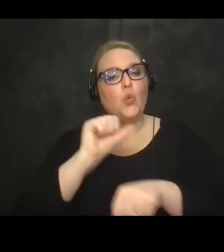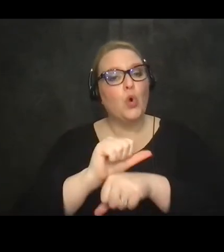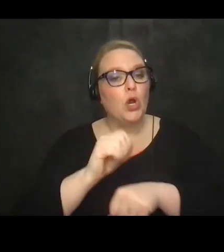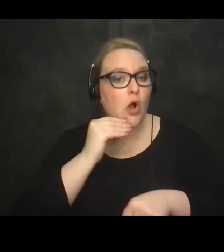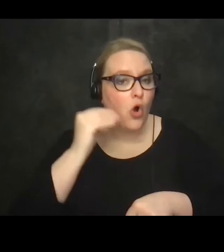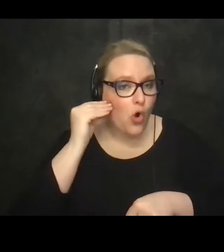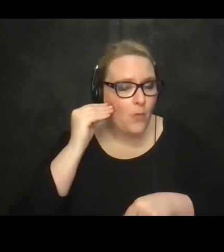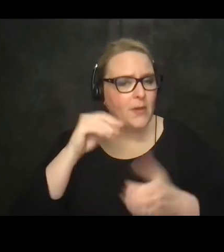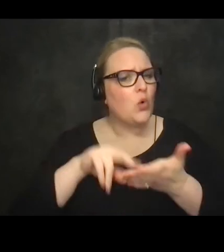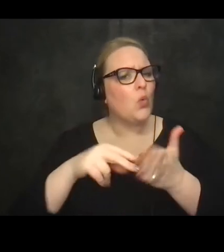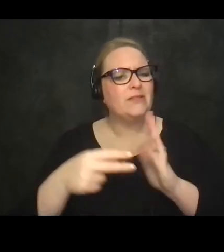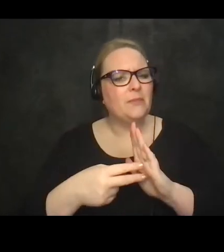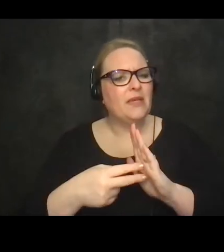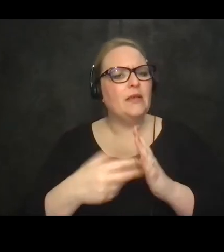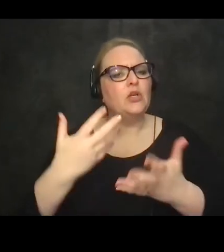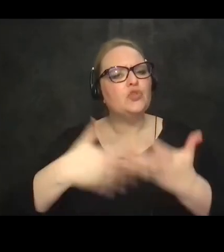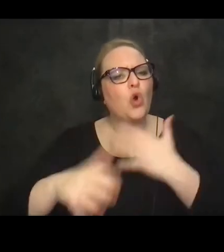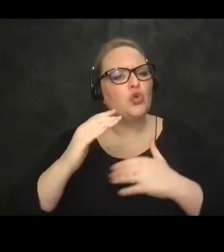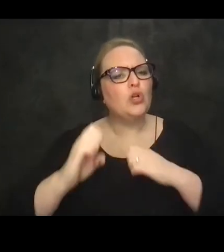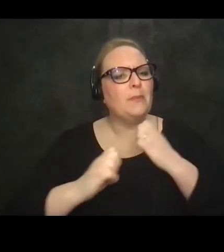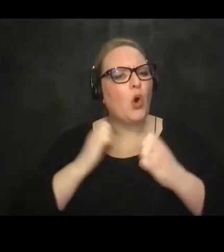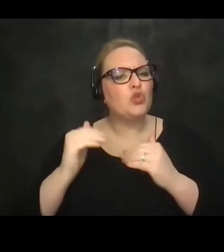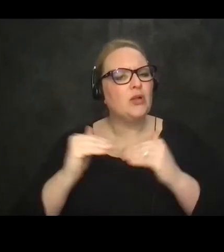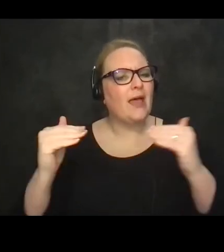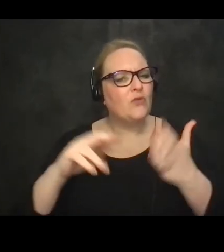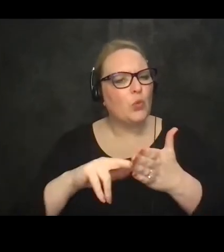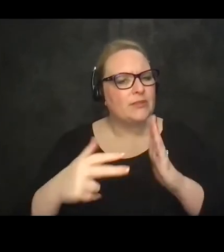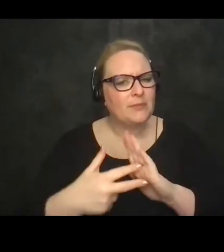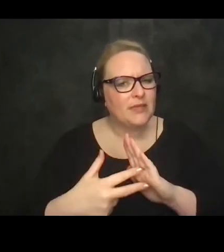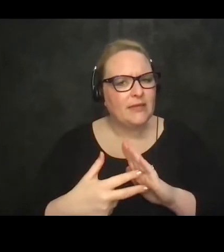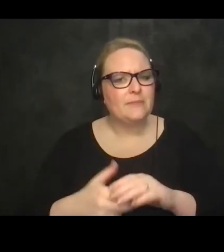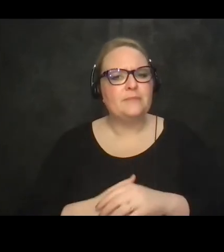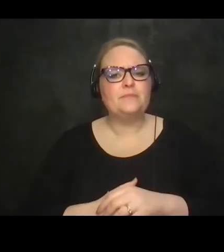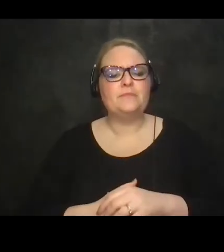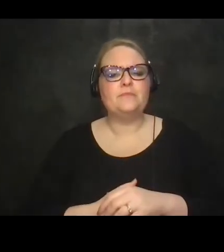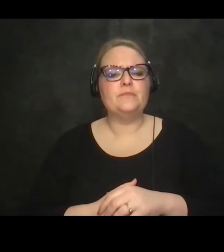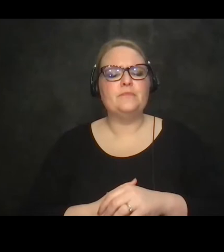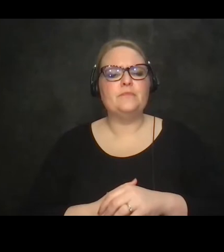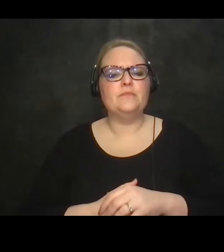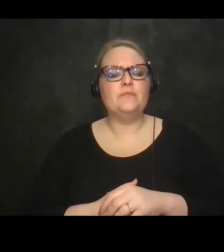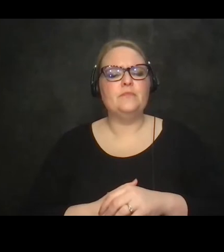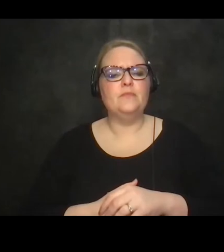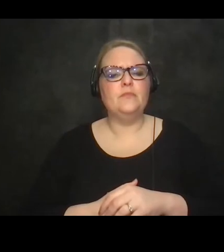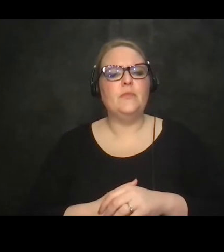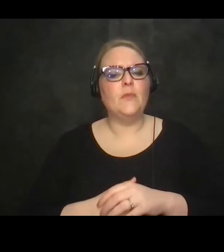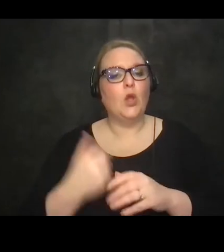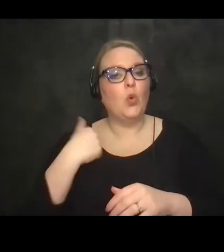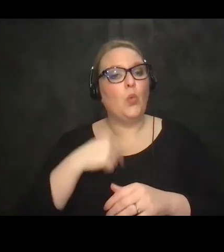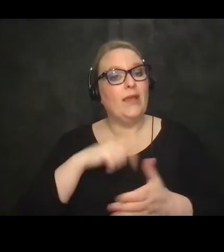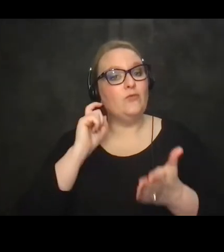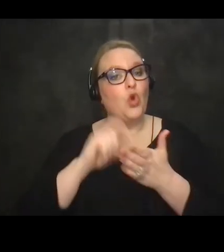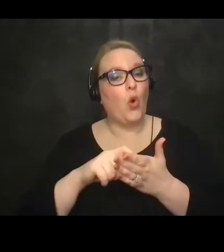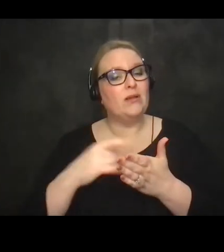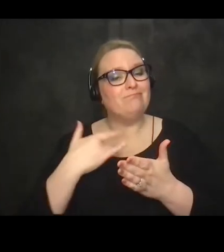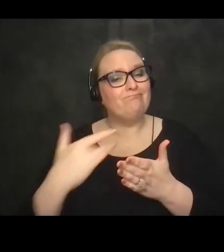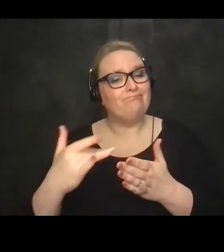what those mean on a social and emotional level uh for people with disabilities we've also seen huge trends in